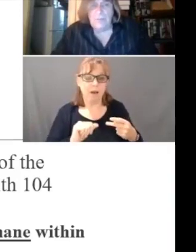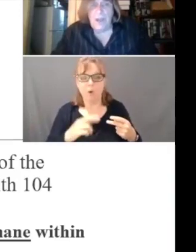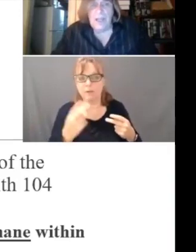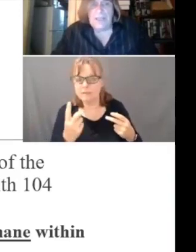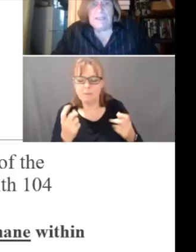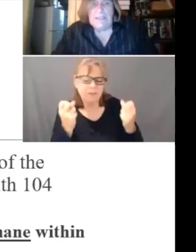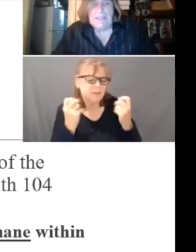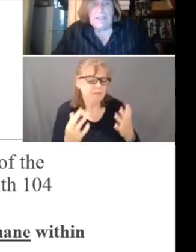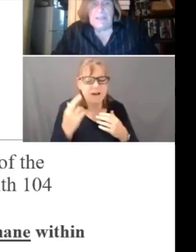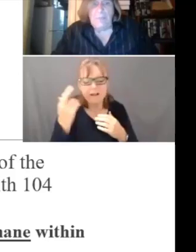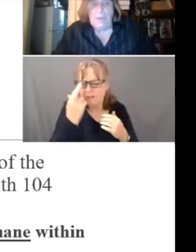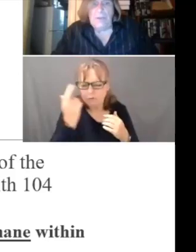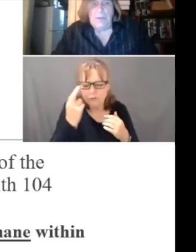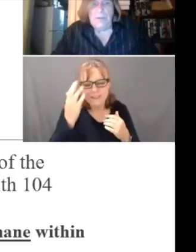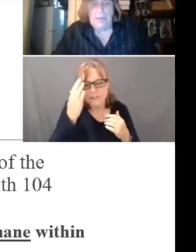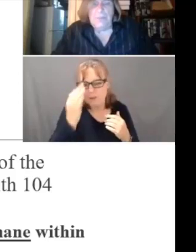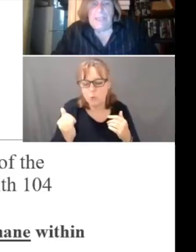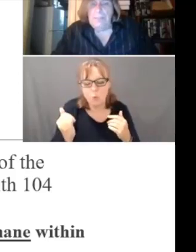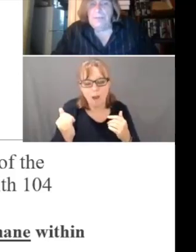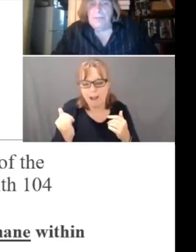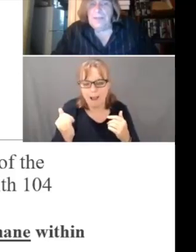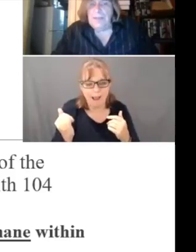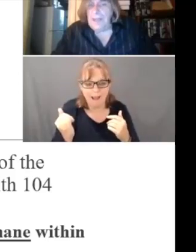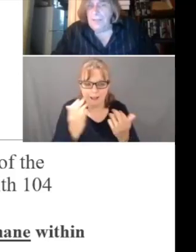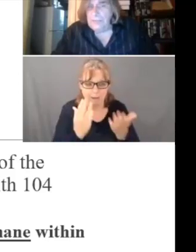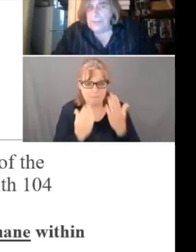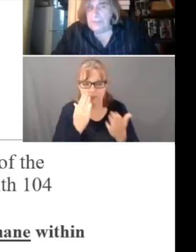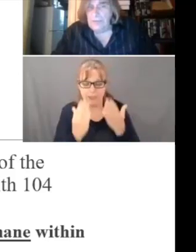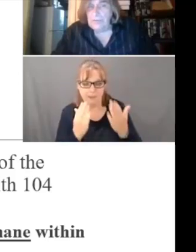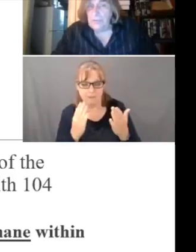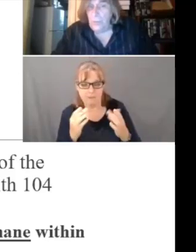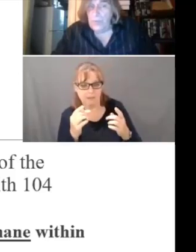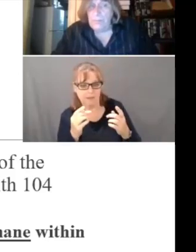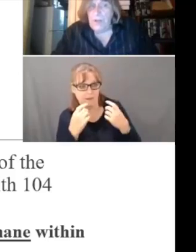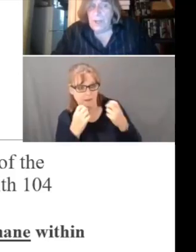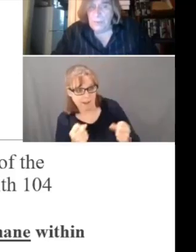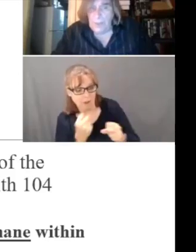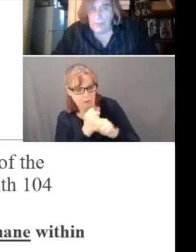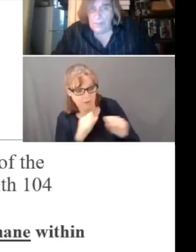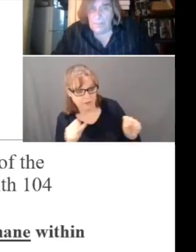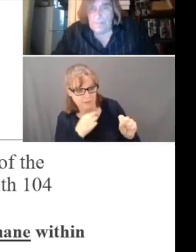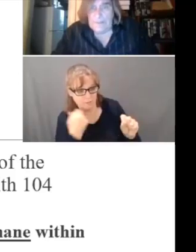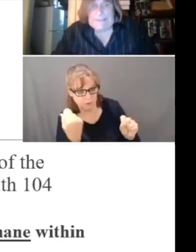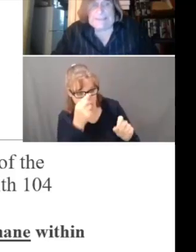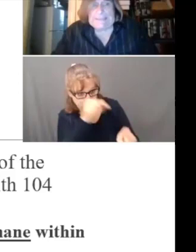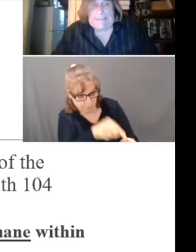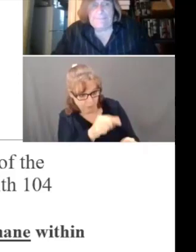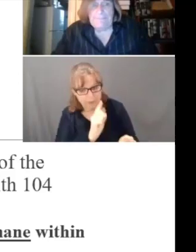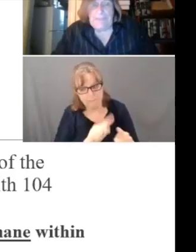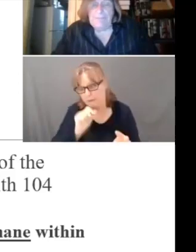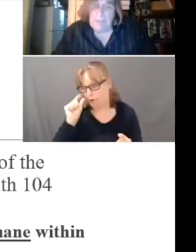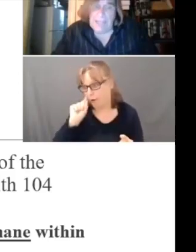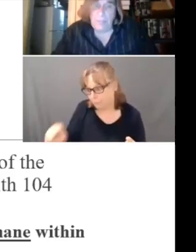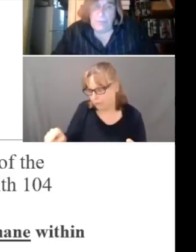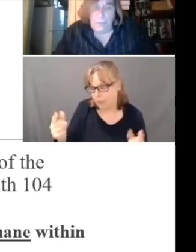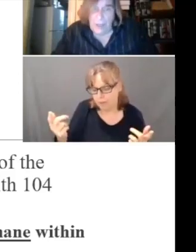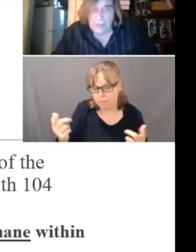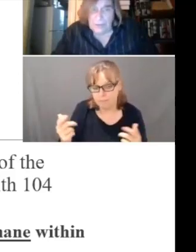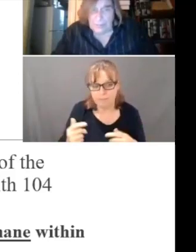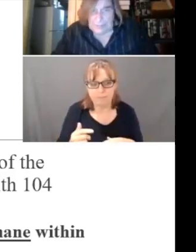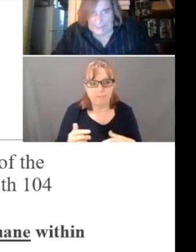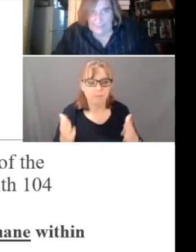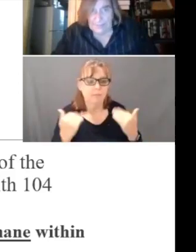reasons why it would, it may present a health or safety risk to one, but not to another. If the client